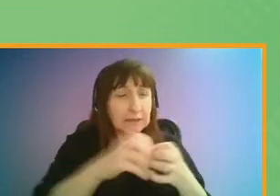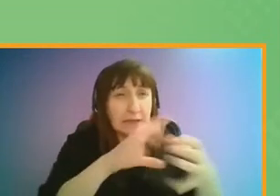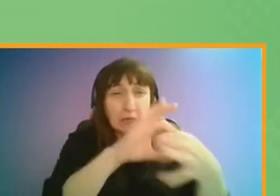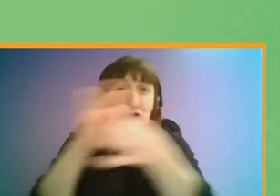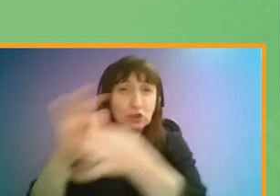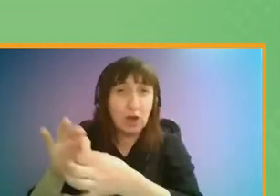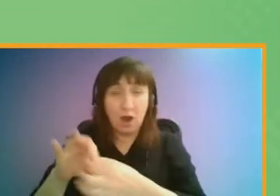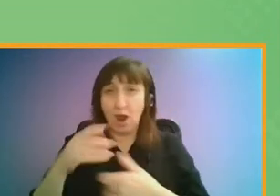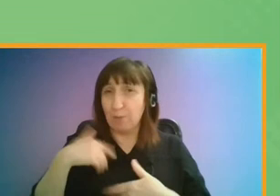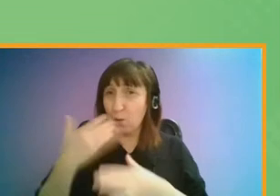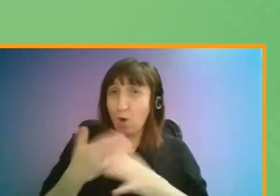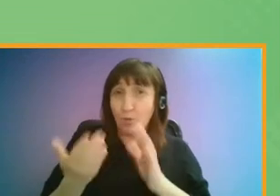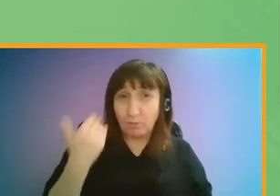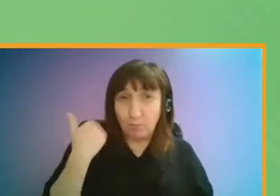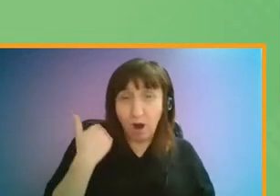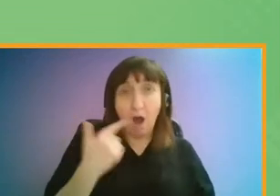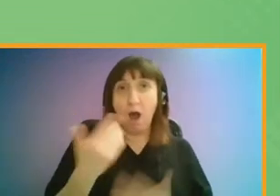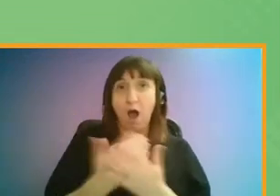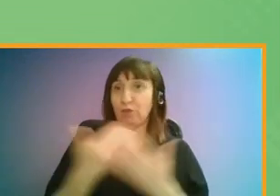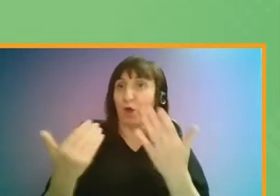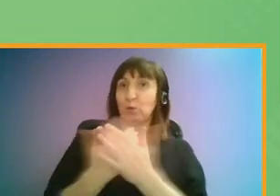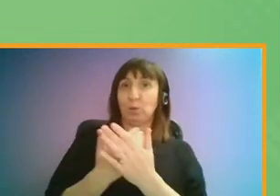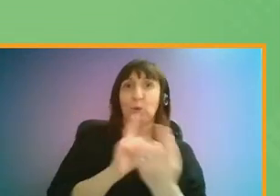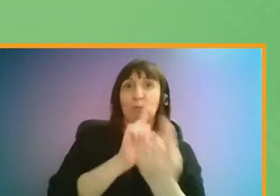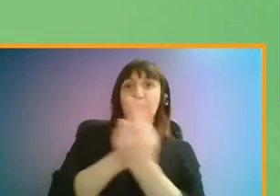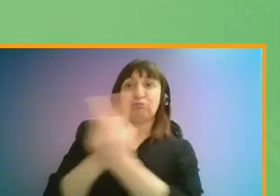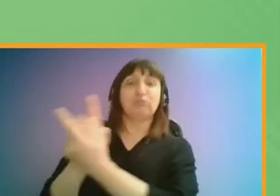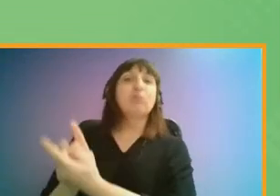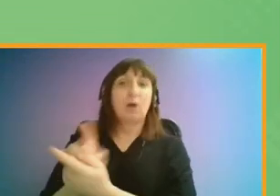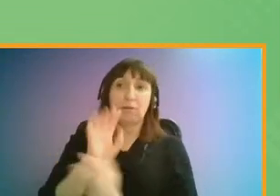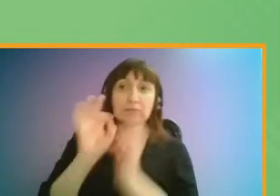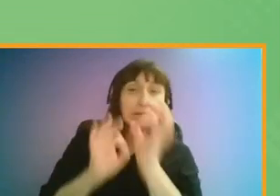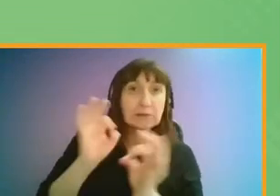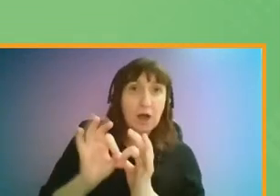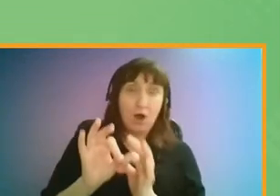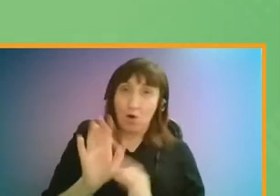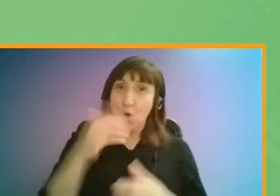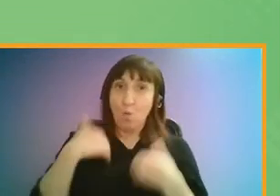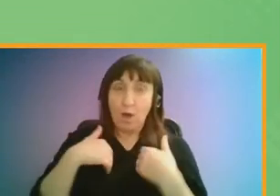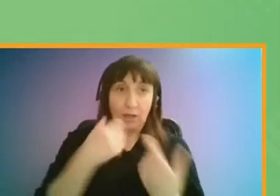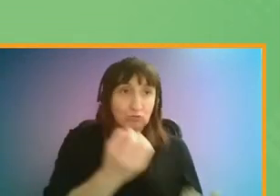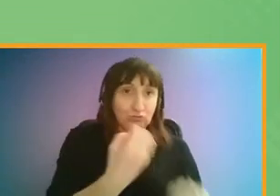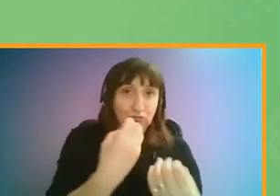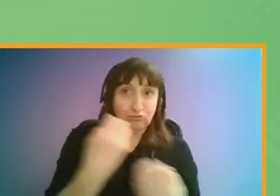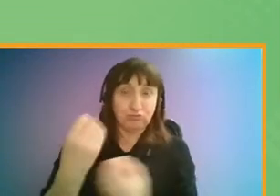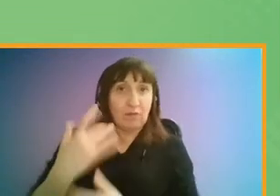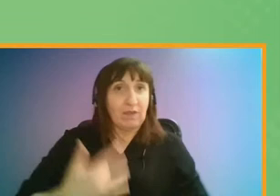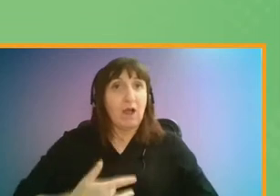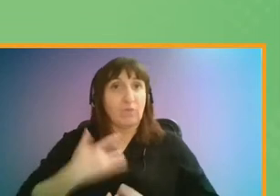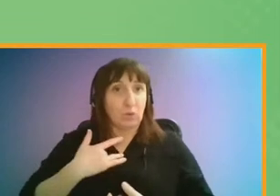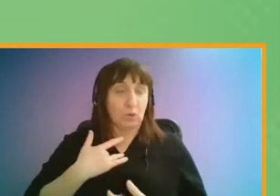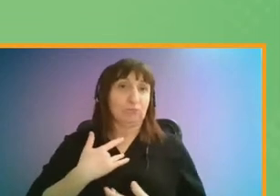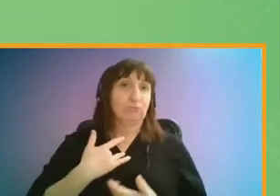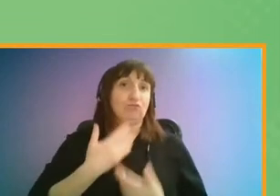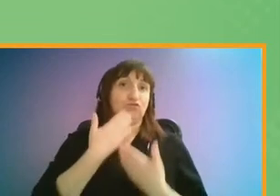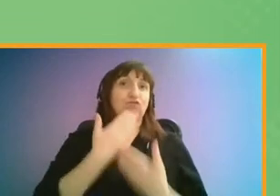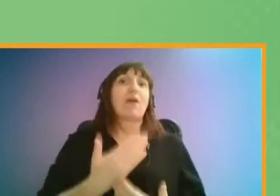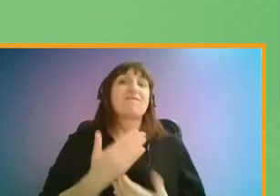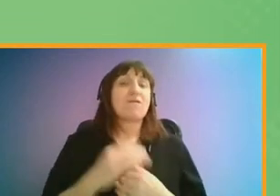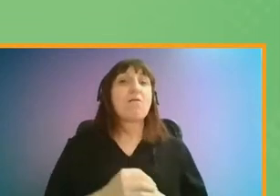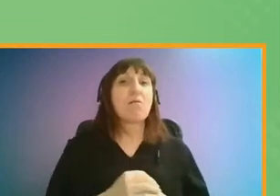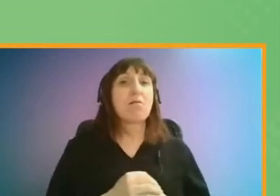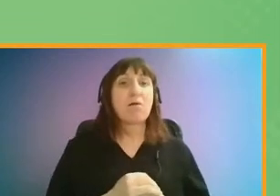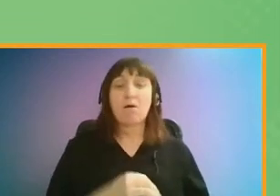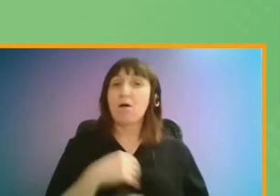some of whom we've worked with before, but others who are new to us, and we're really grateful for how willing people have been to share their views. As part of this, we